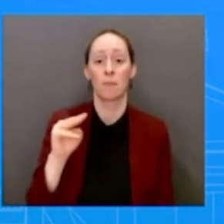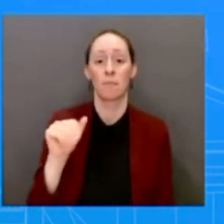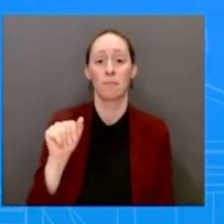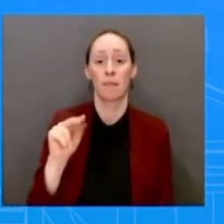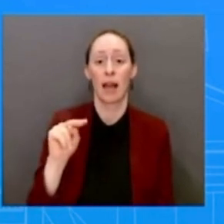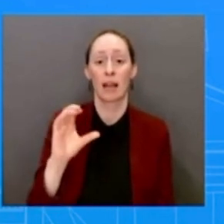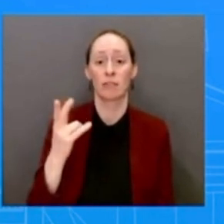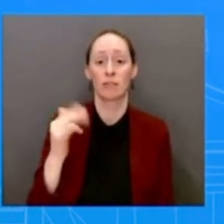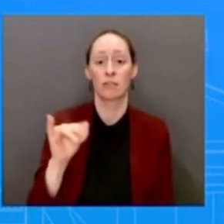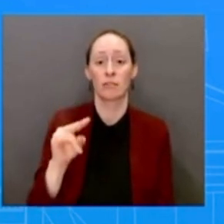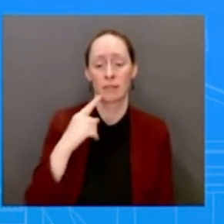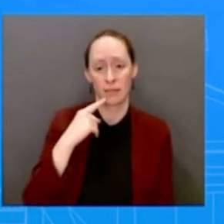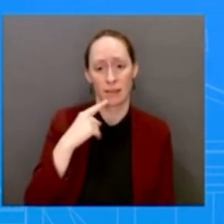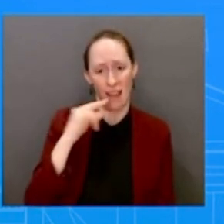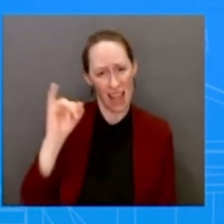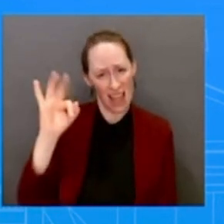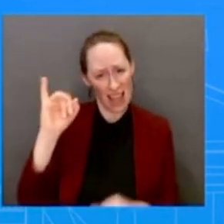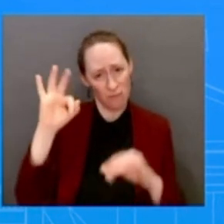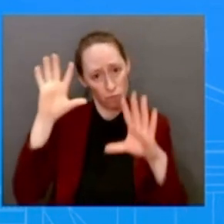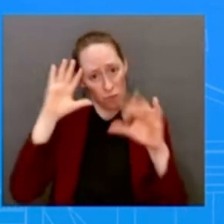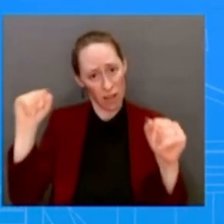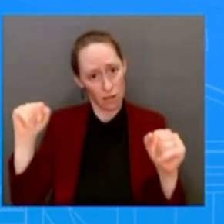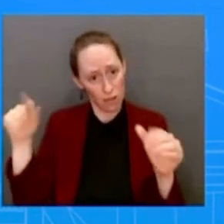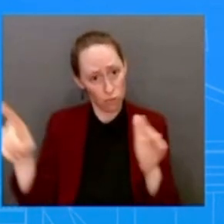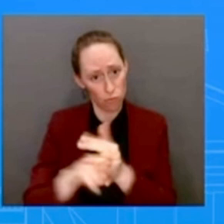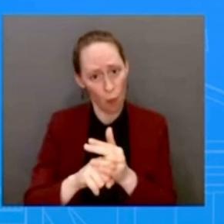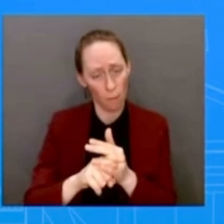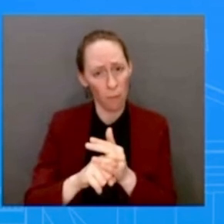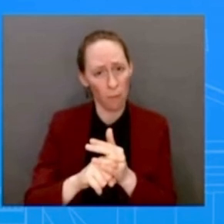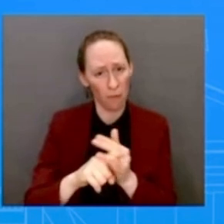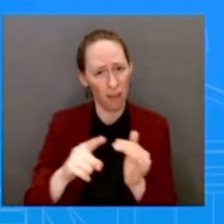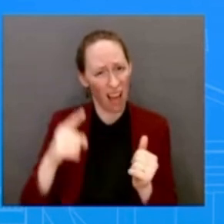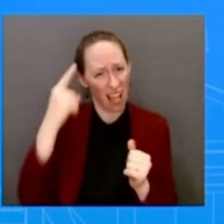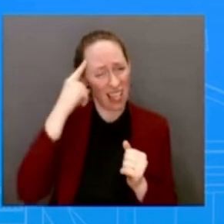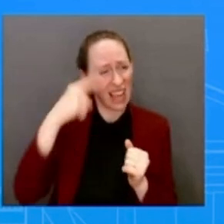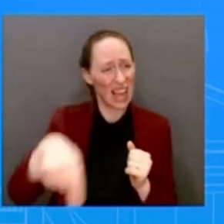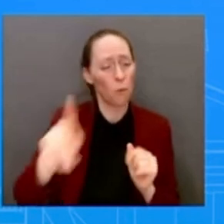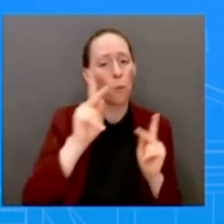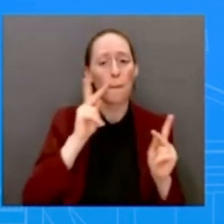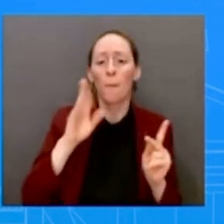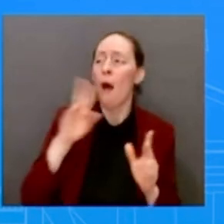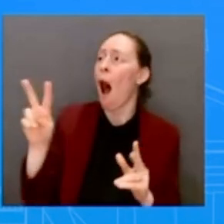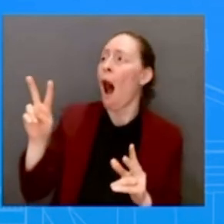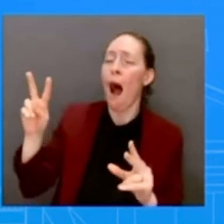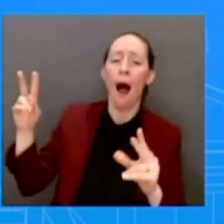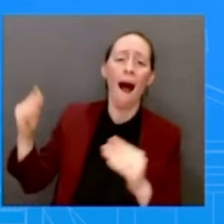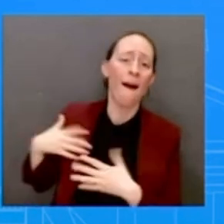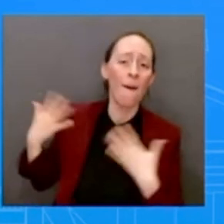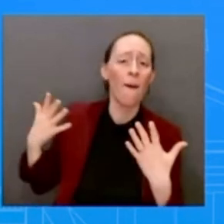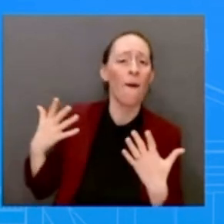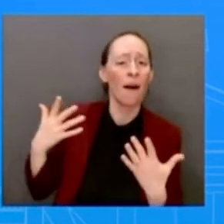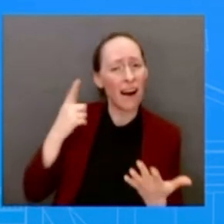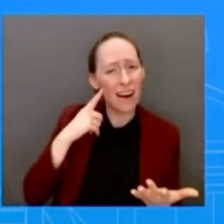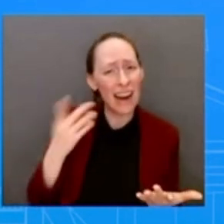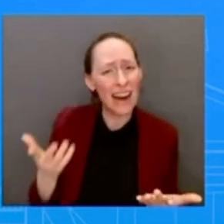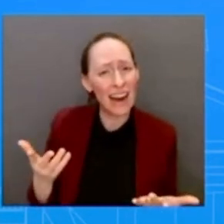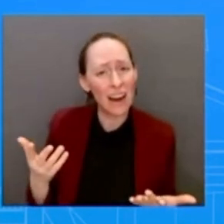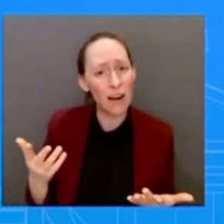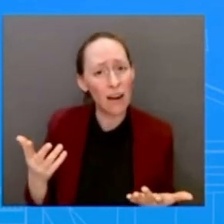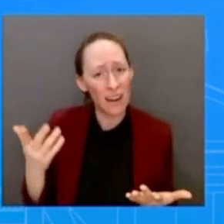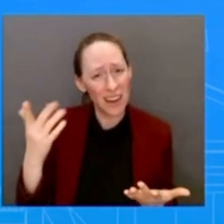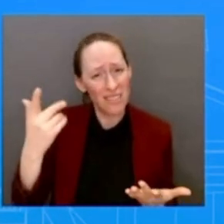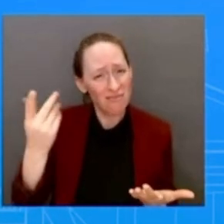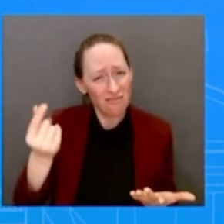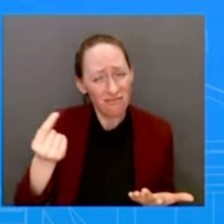plans right now for him to go there, but do you think it could make a difference for the President to go, even if all that accomplished was to